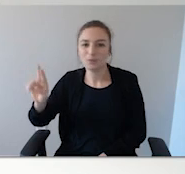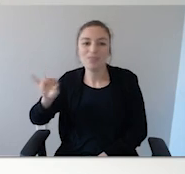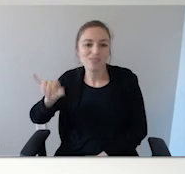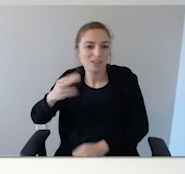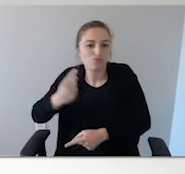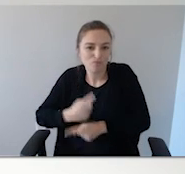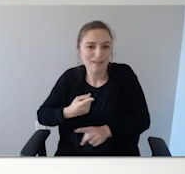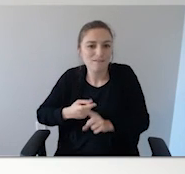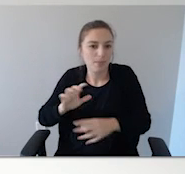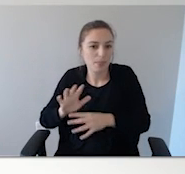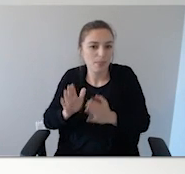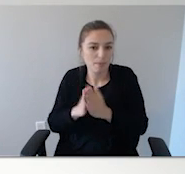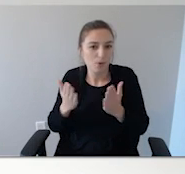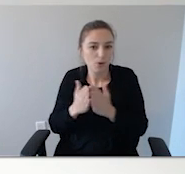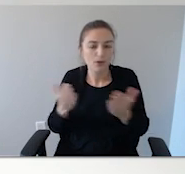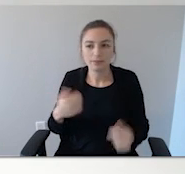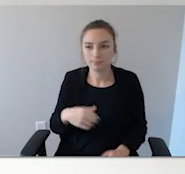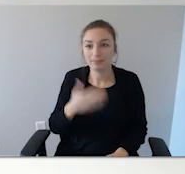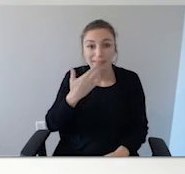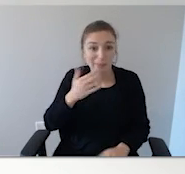Thanks for leaning the microphone. Thank I'm